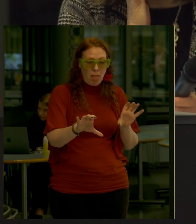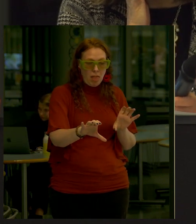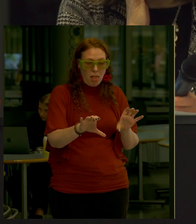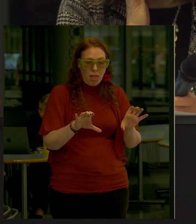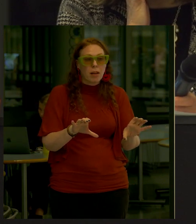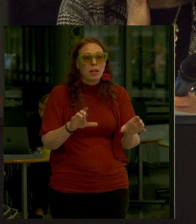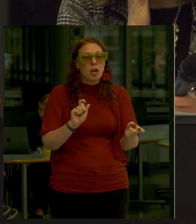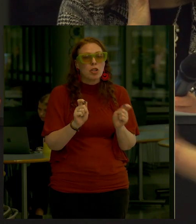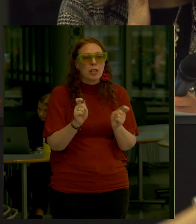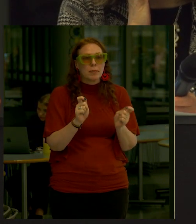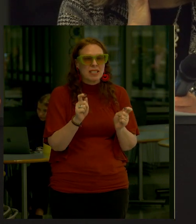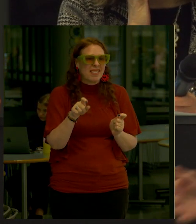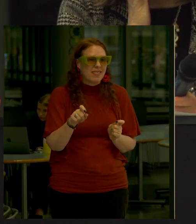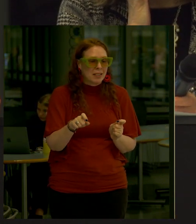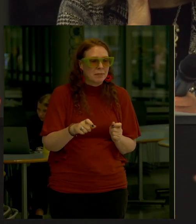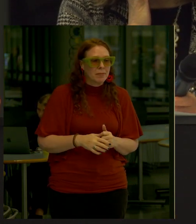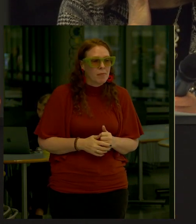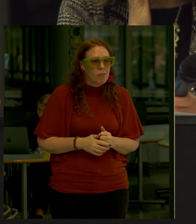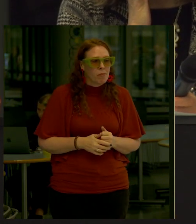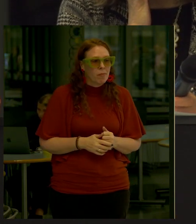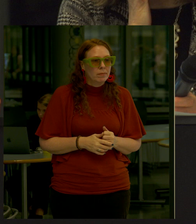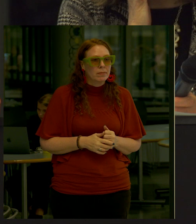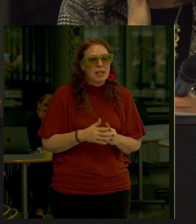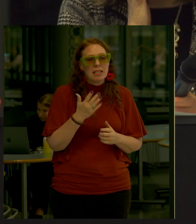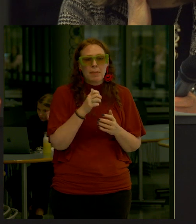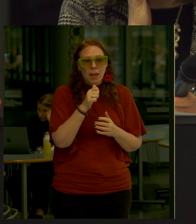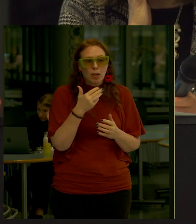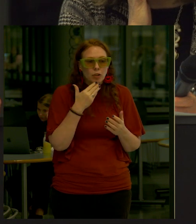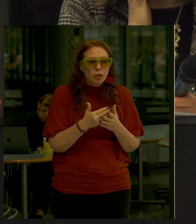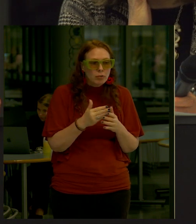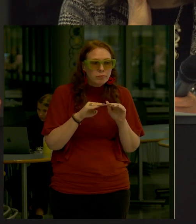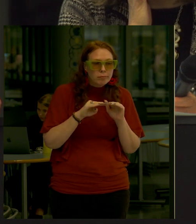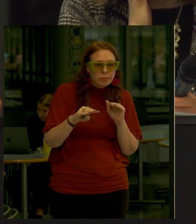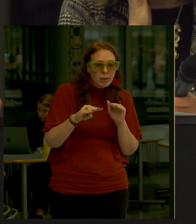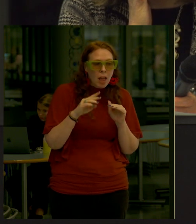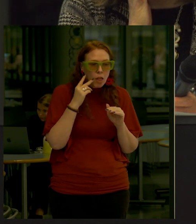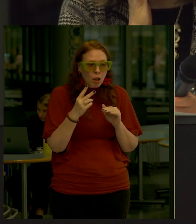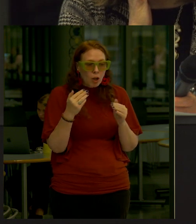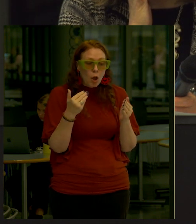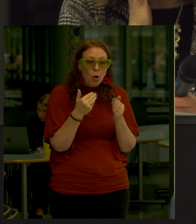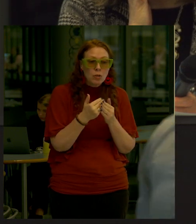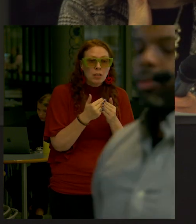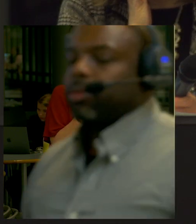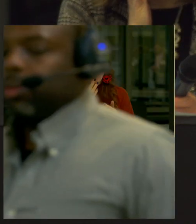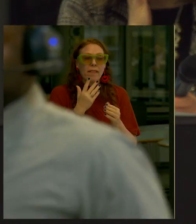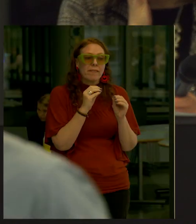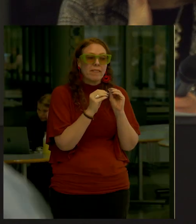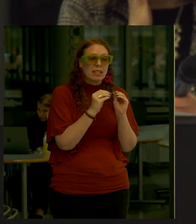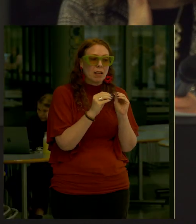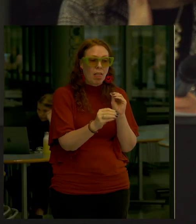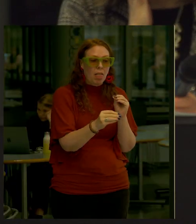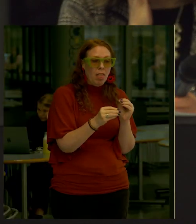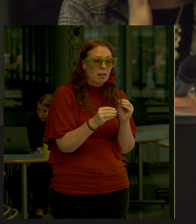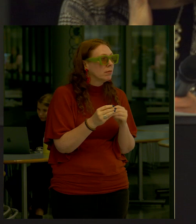adjustments that are necessary To things that are not in great condition And look very closely at what fits Do we need